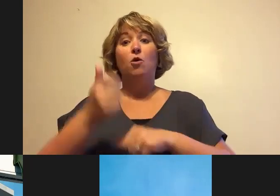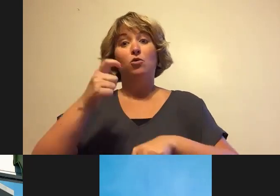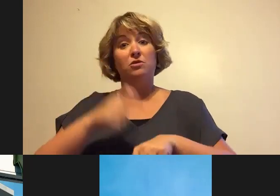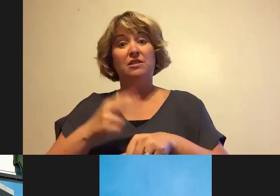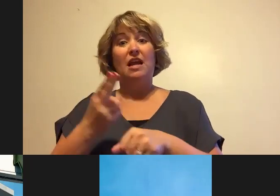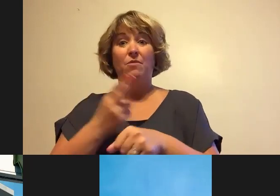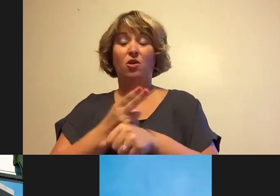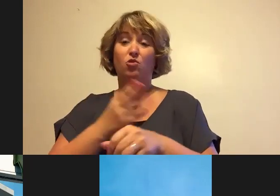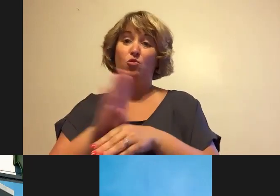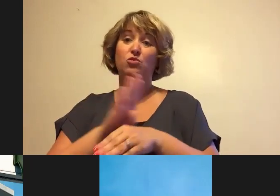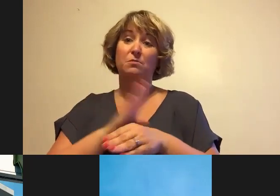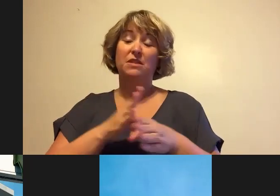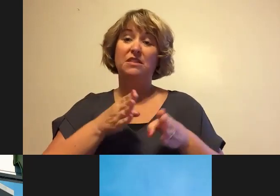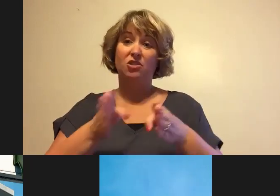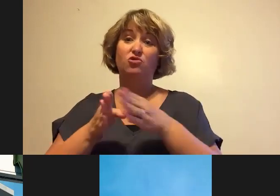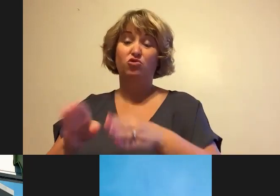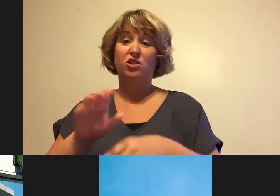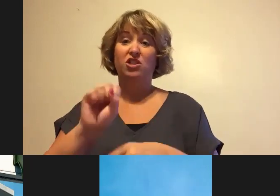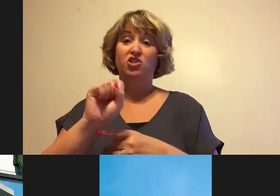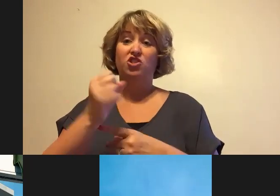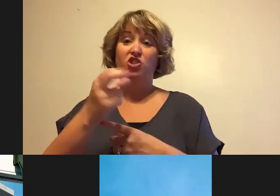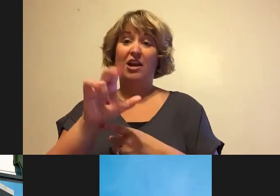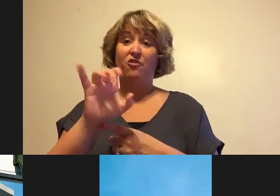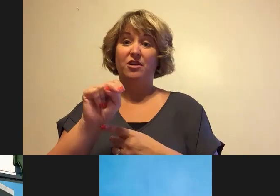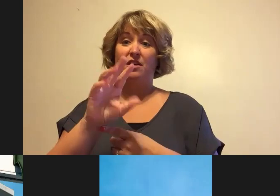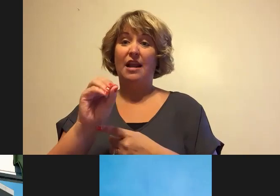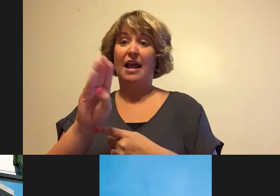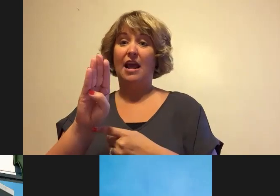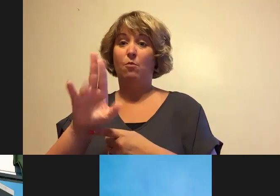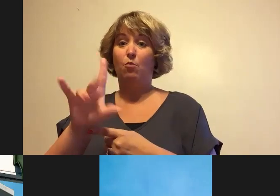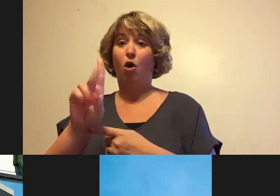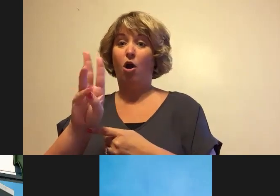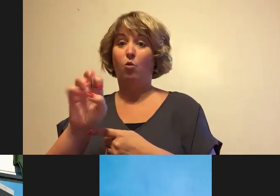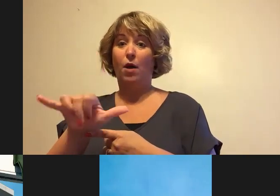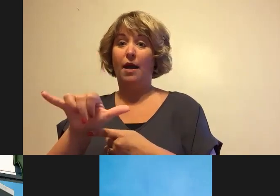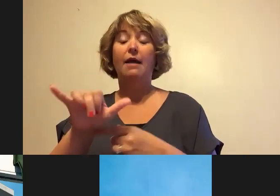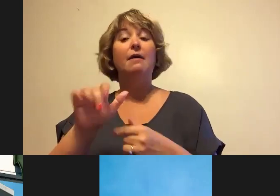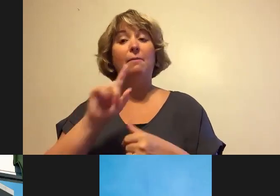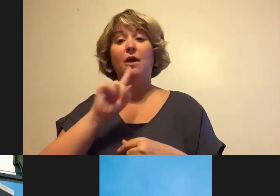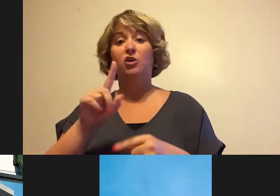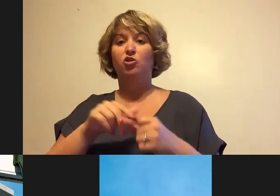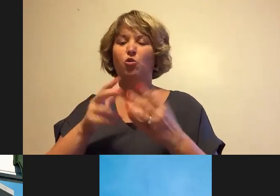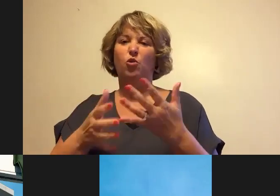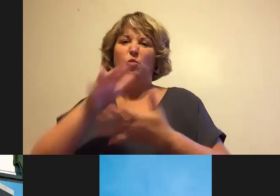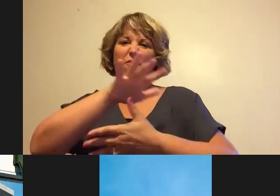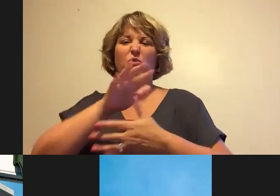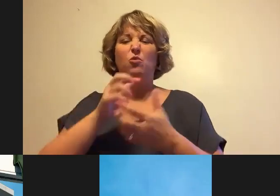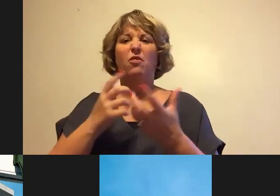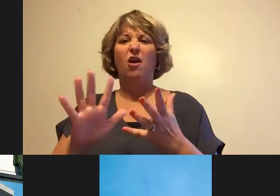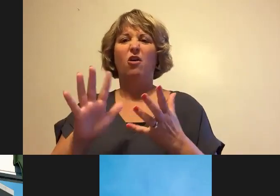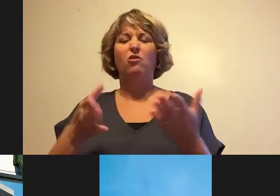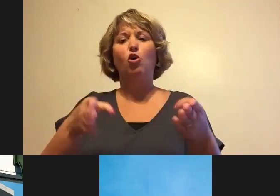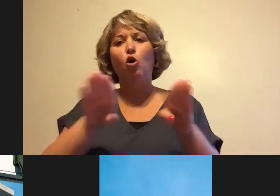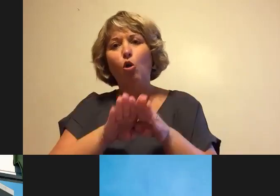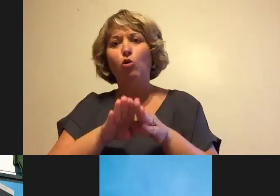Sheridan and Broadway. And we make sure that we review their closures when they have major pieces of material